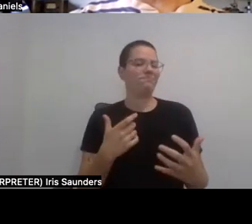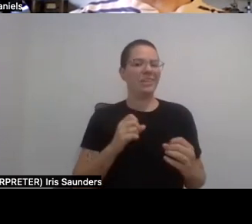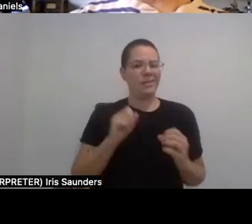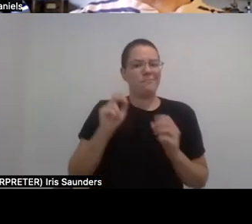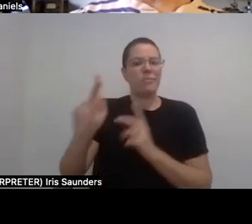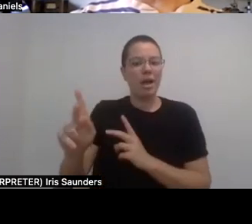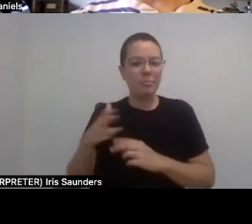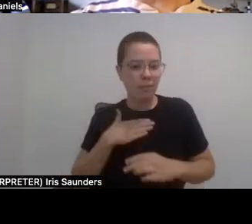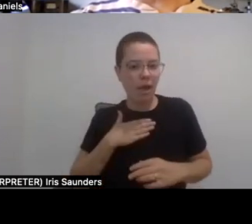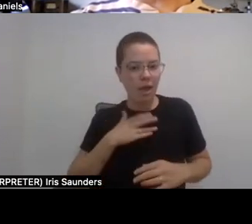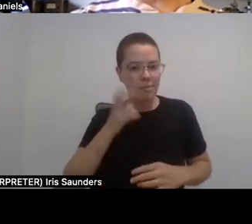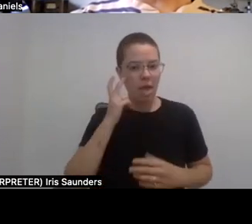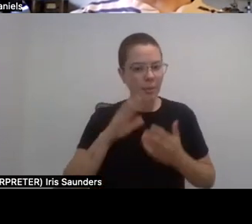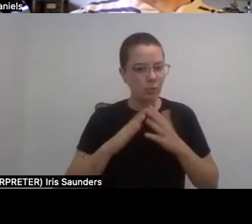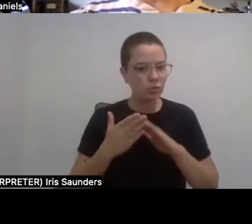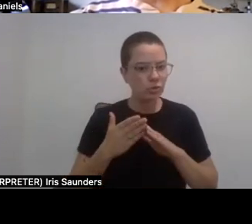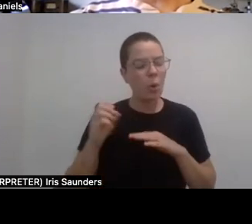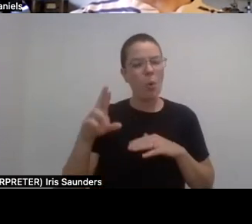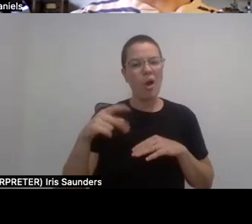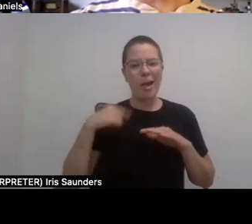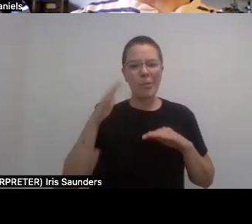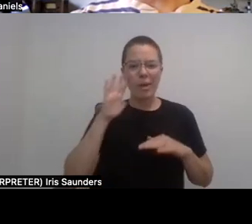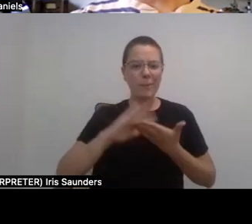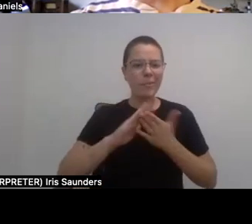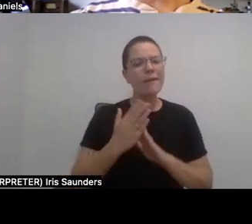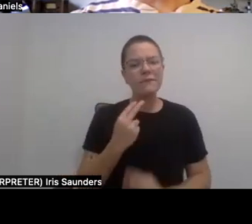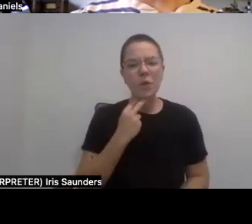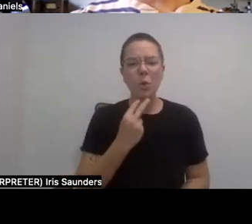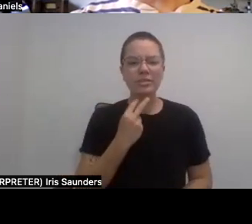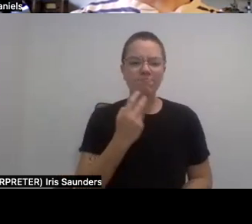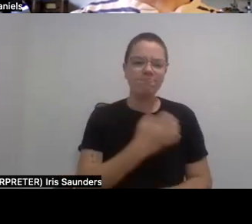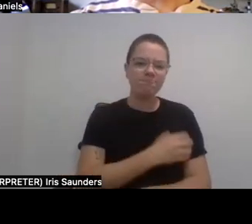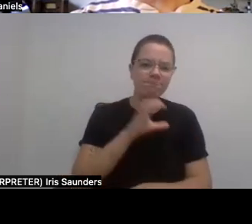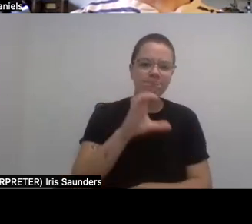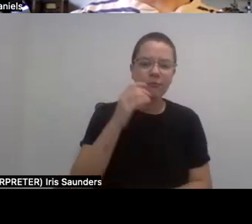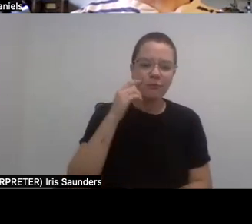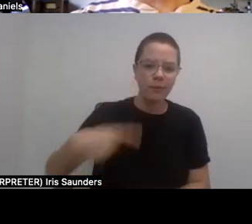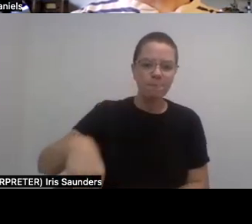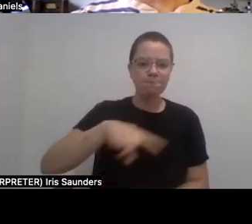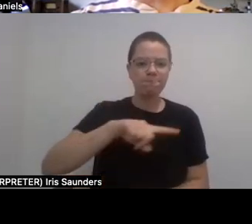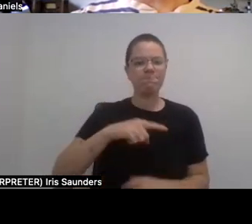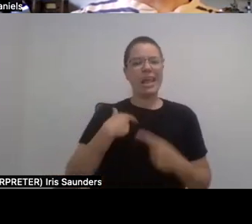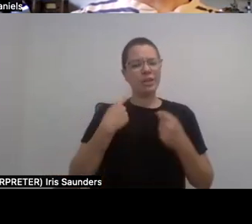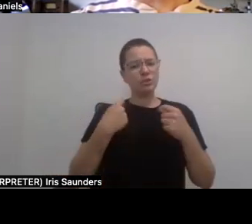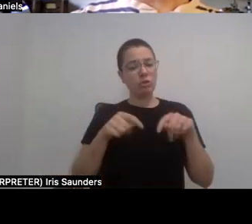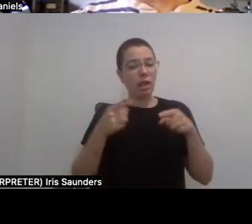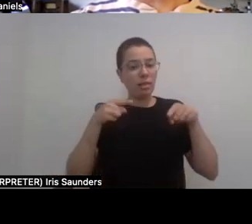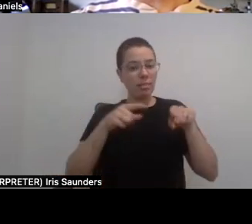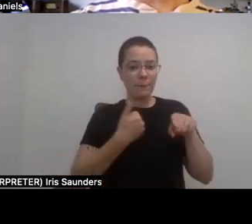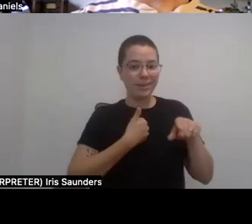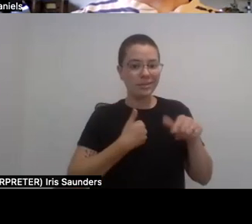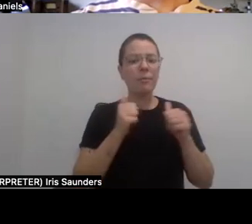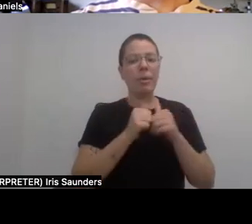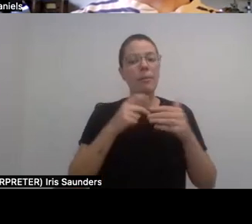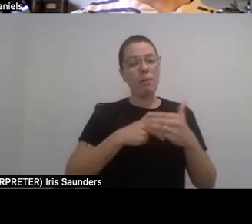or to be a voice. And I try to align myself with projects that do that, that uplift the community